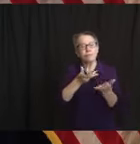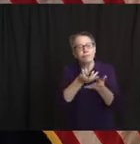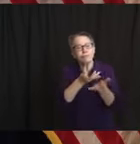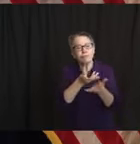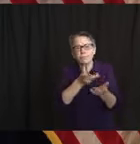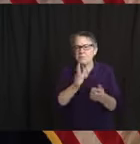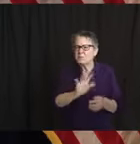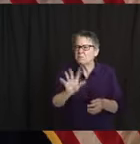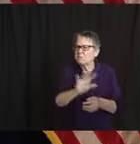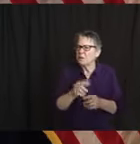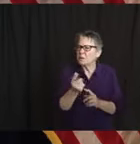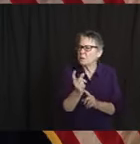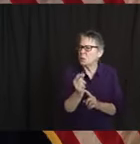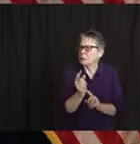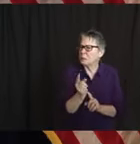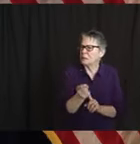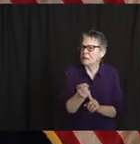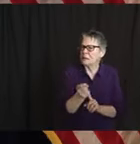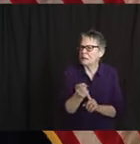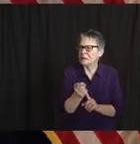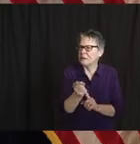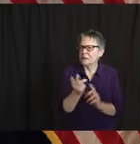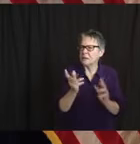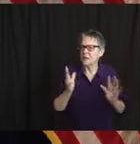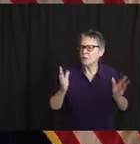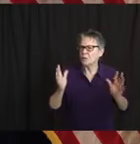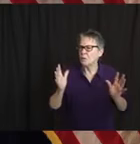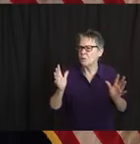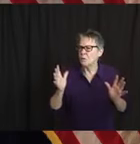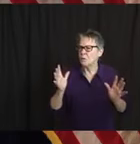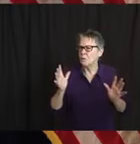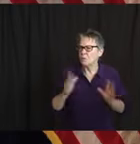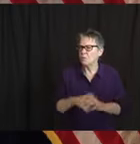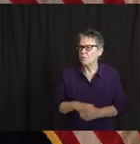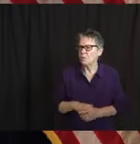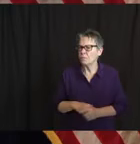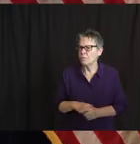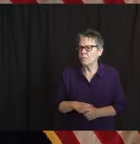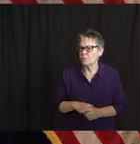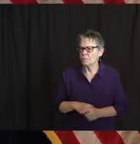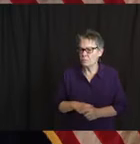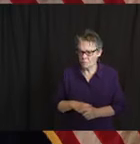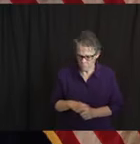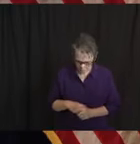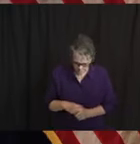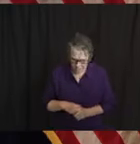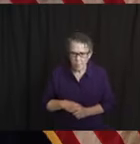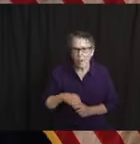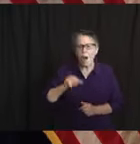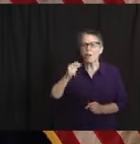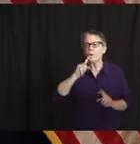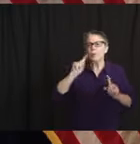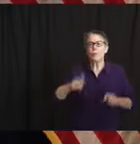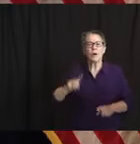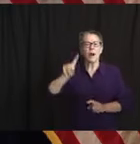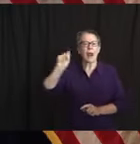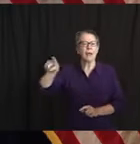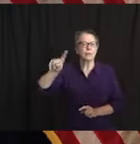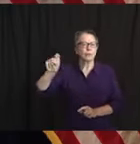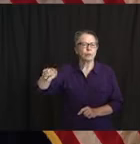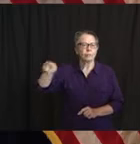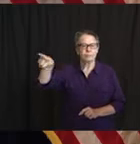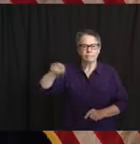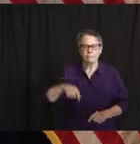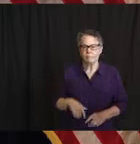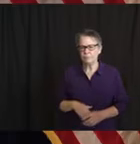refunding bonds. Earlier this month, it did an RFP for school construction bonds refunding. Do you expect